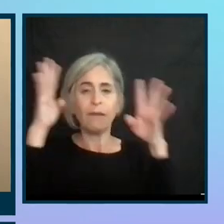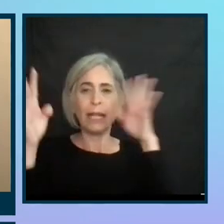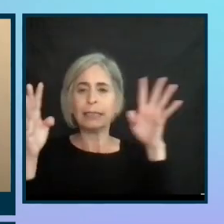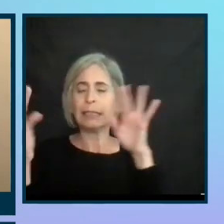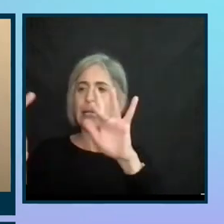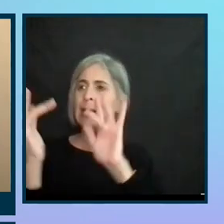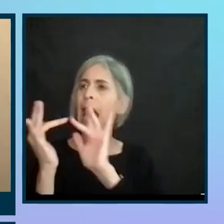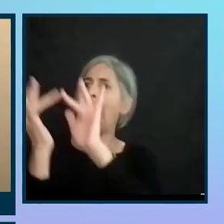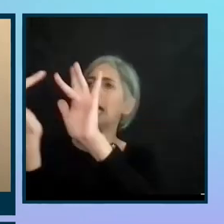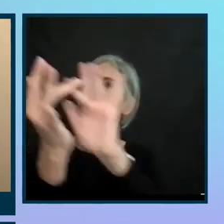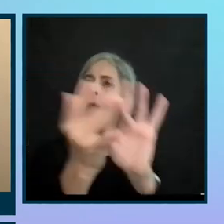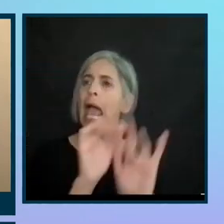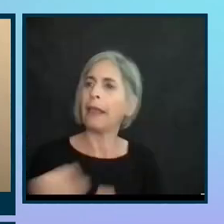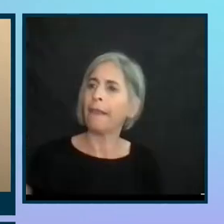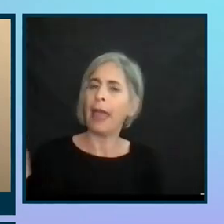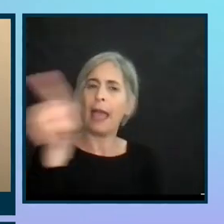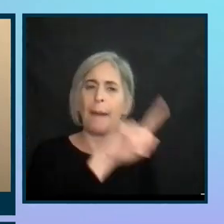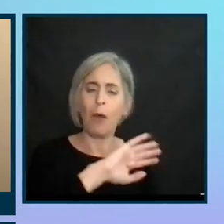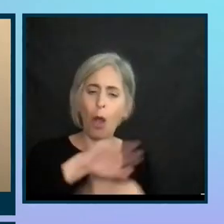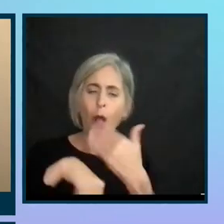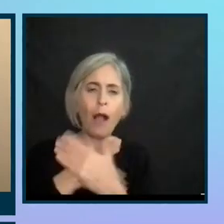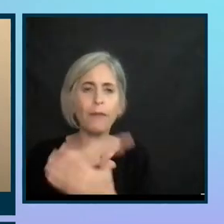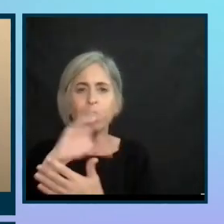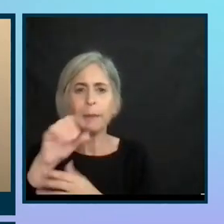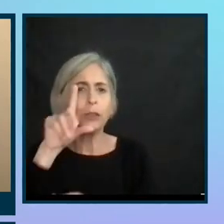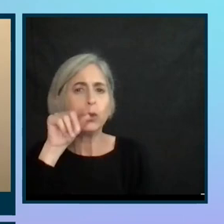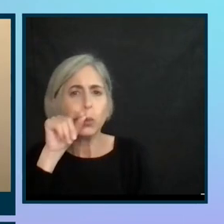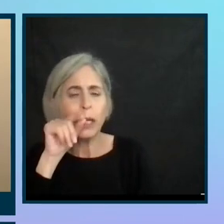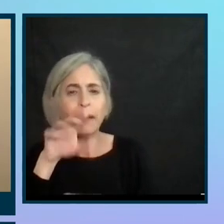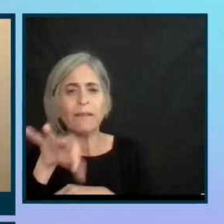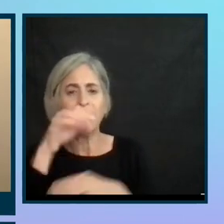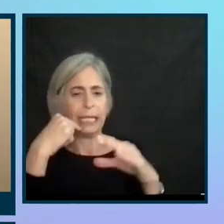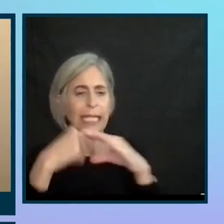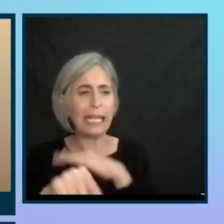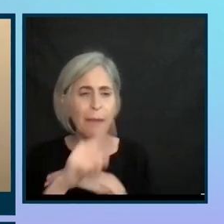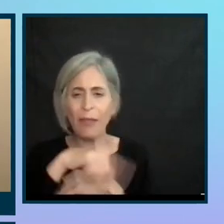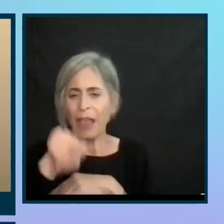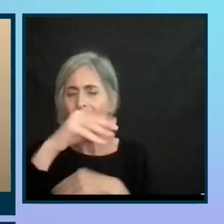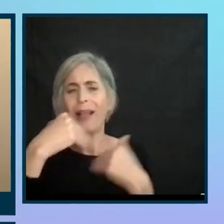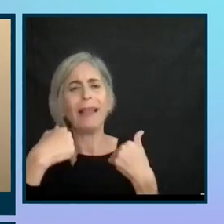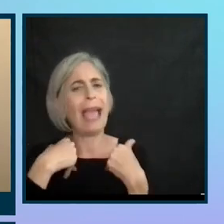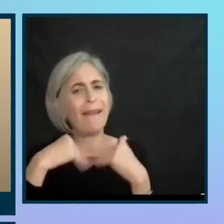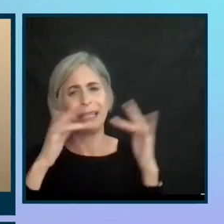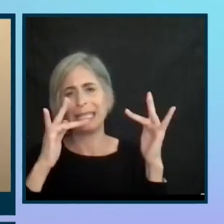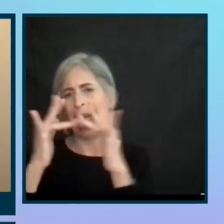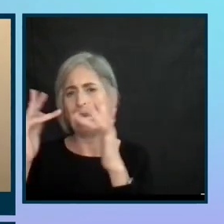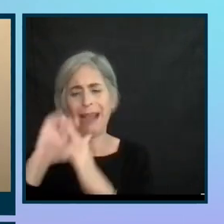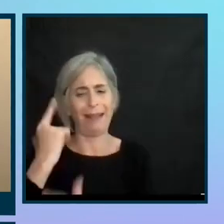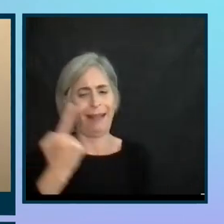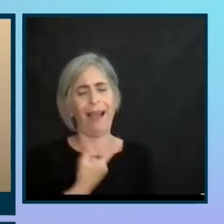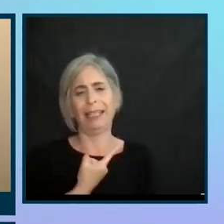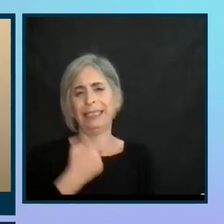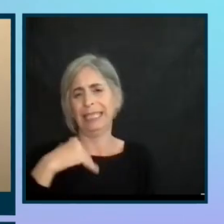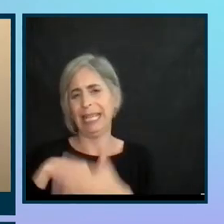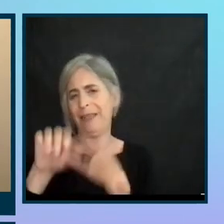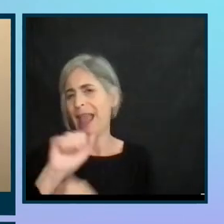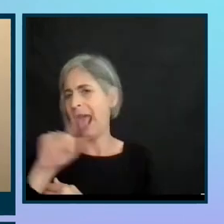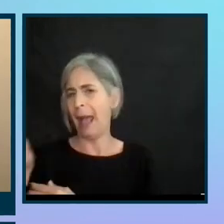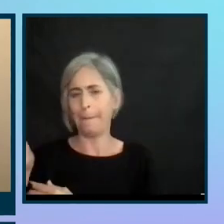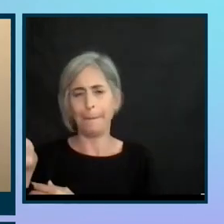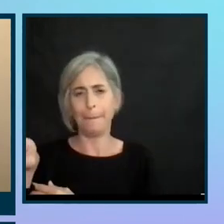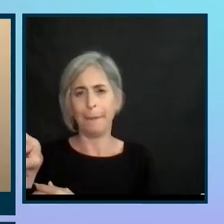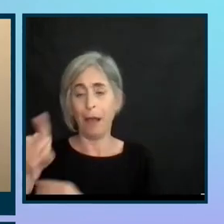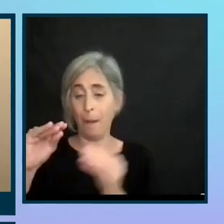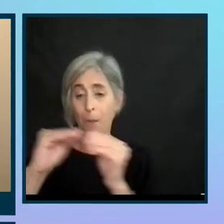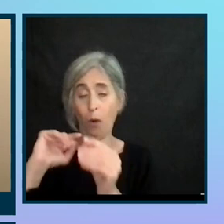reach out to them, all these companies, tweet them, find an email, they all have contact us somewhere in the app. The more